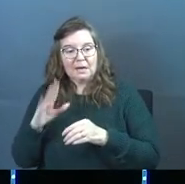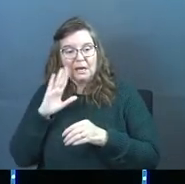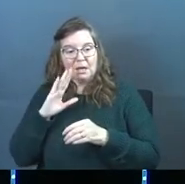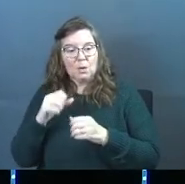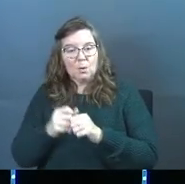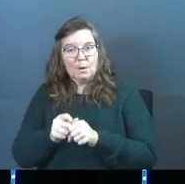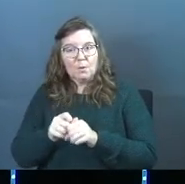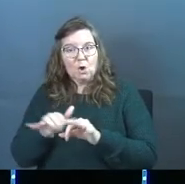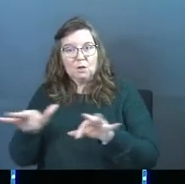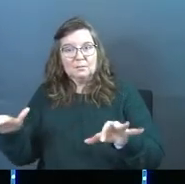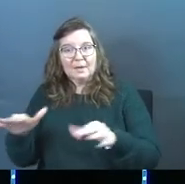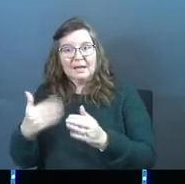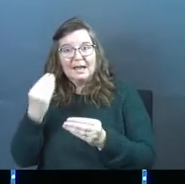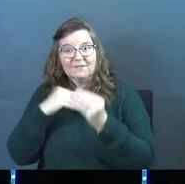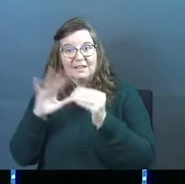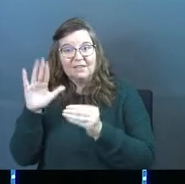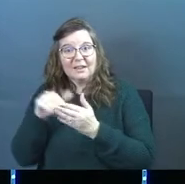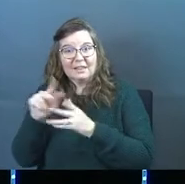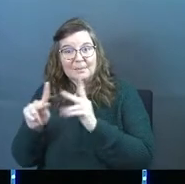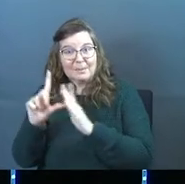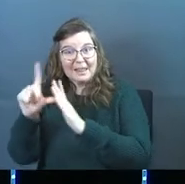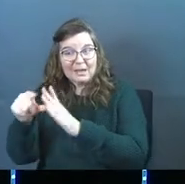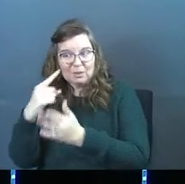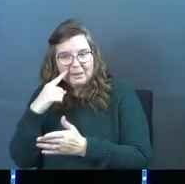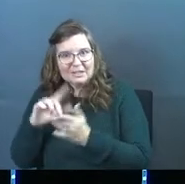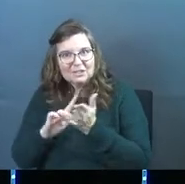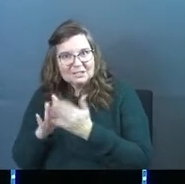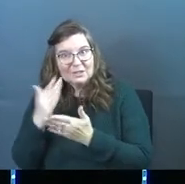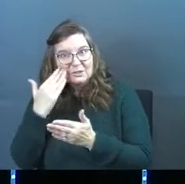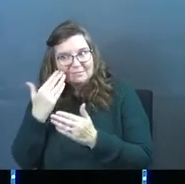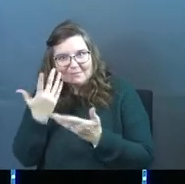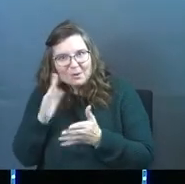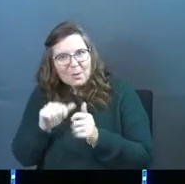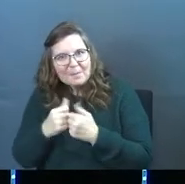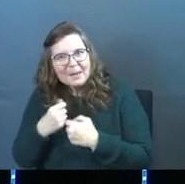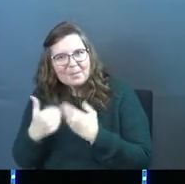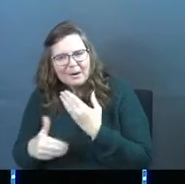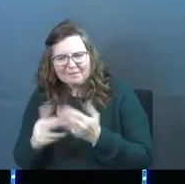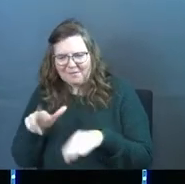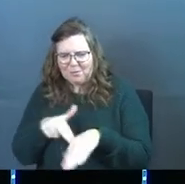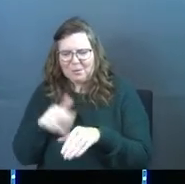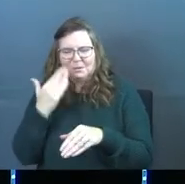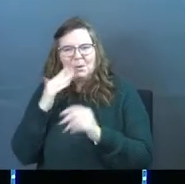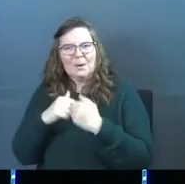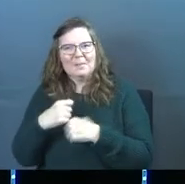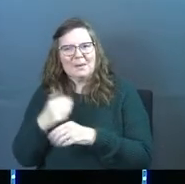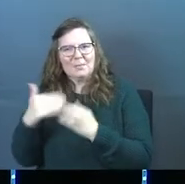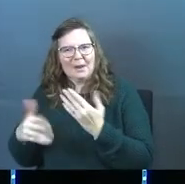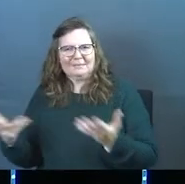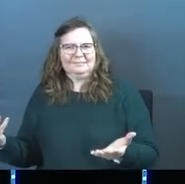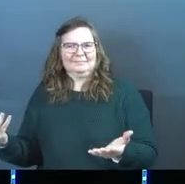and he's going to multiply them and feed 5,000 people with him. Do you think Jesus doesn't know how to make bread? Of course he does.